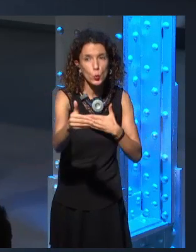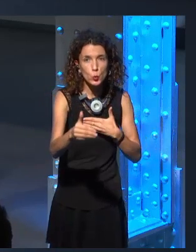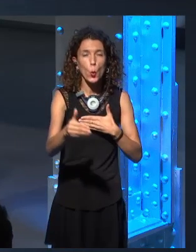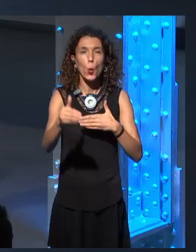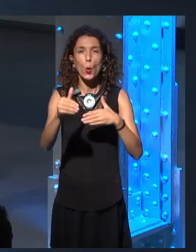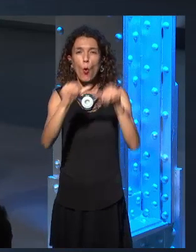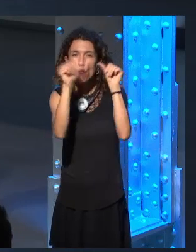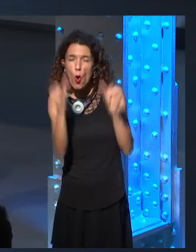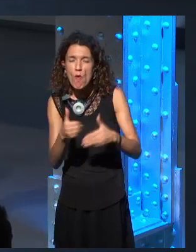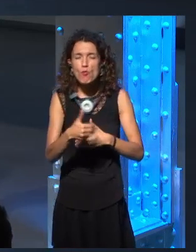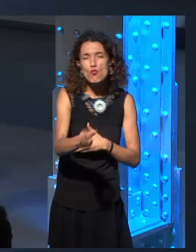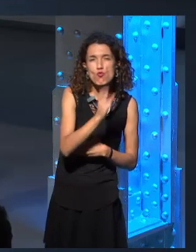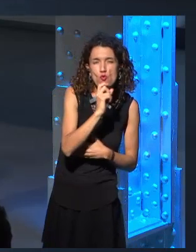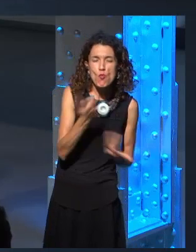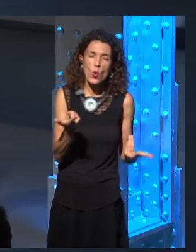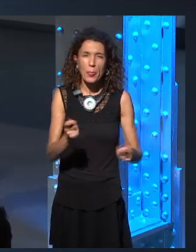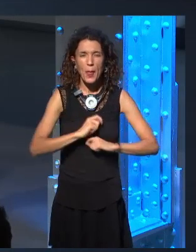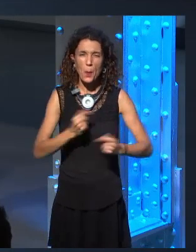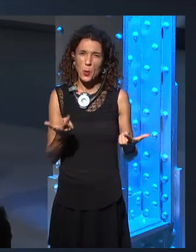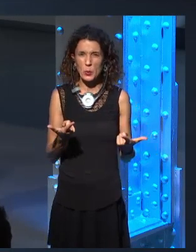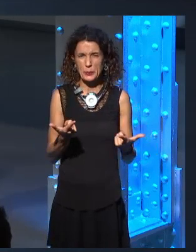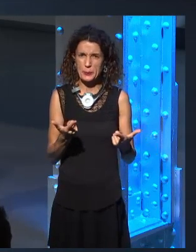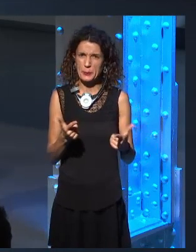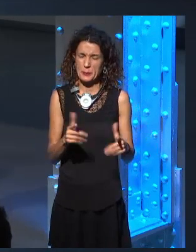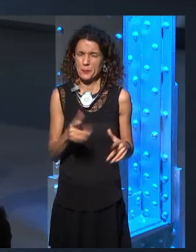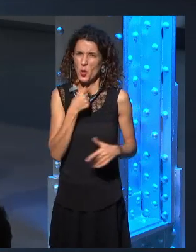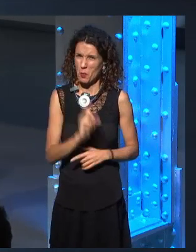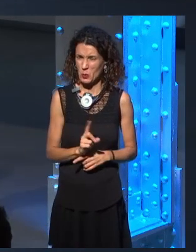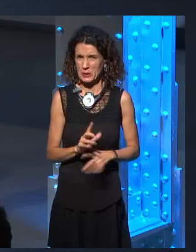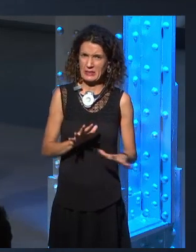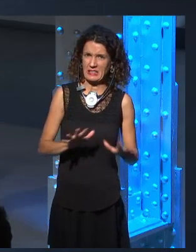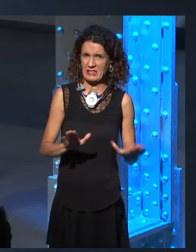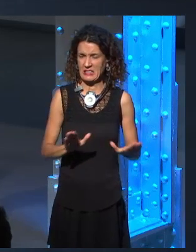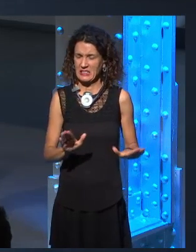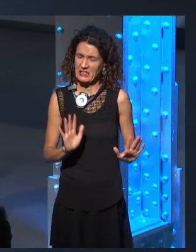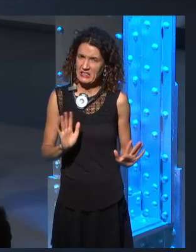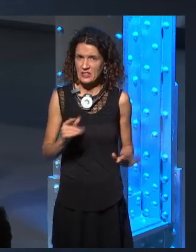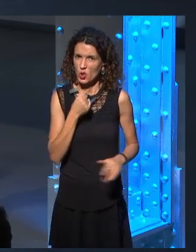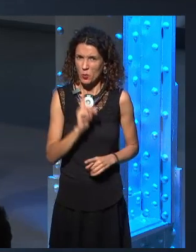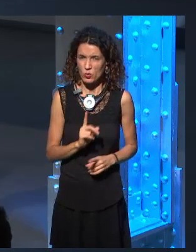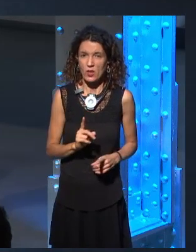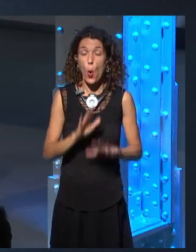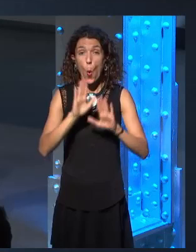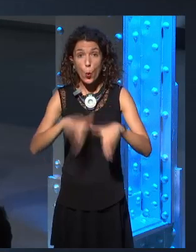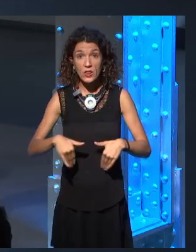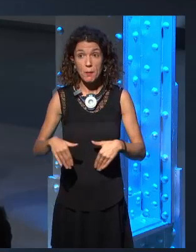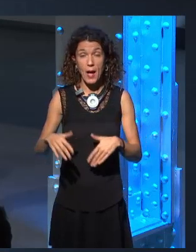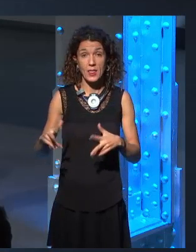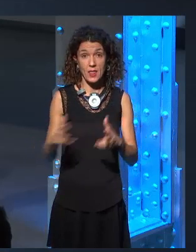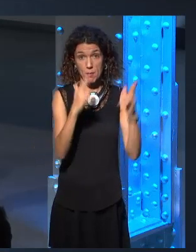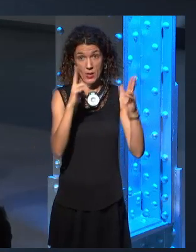as I understand it, I mean, again, I can't avoid spoilers. Uh, the past season has given a lot of, uh,